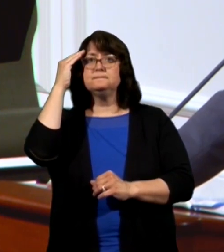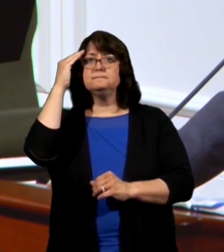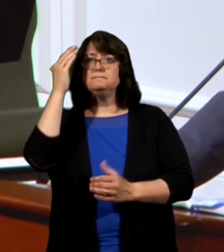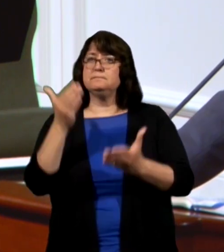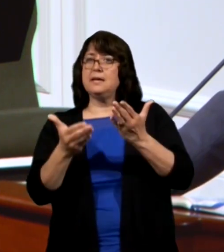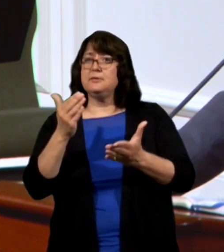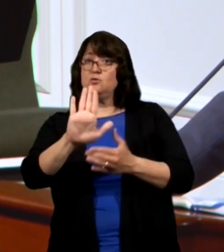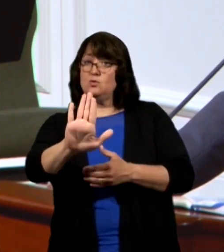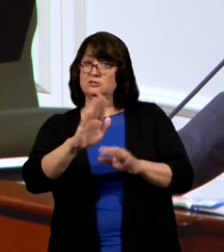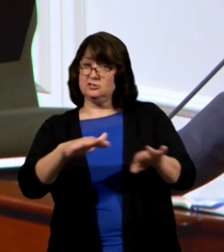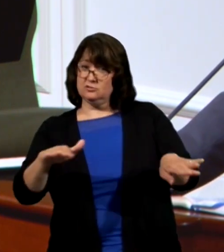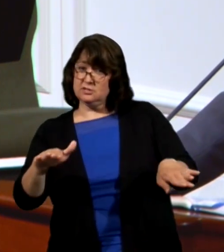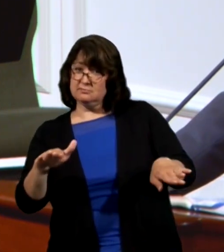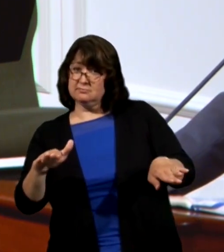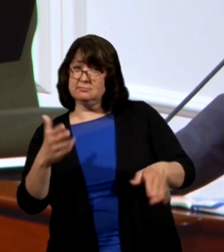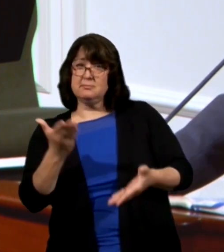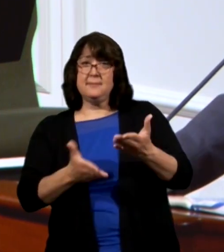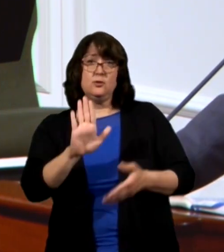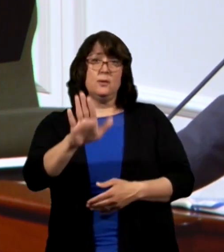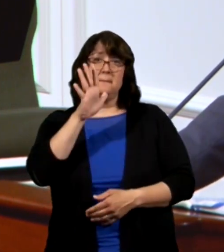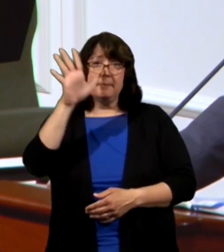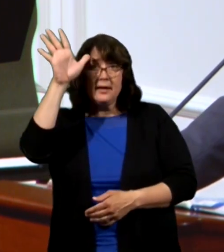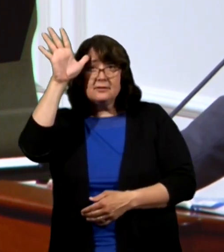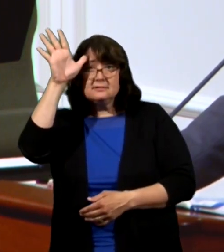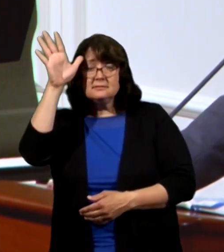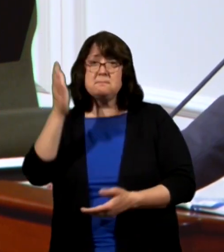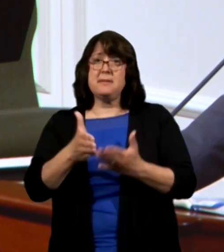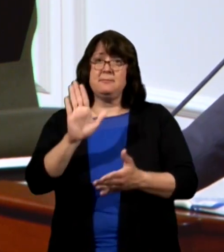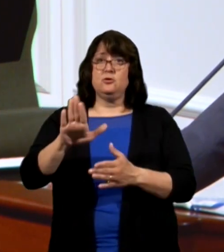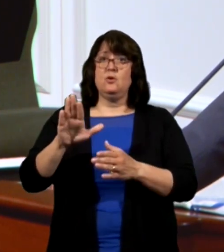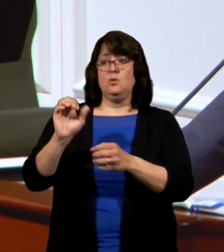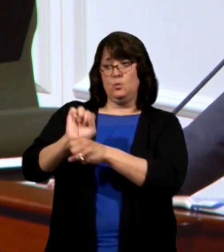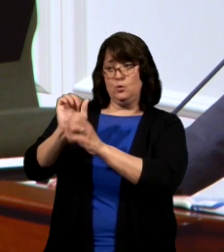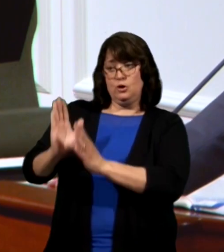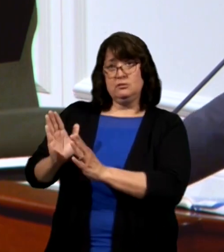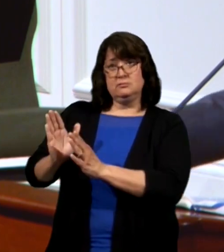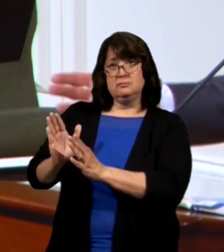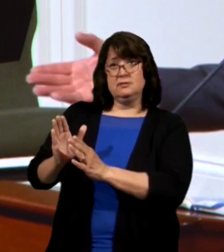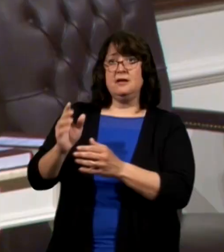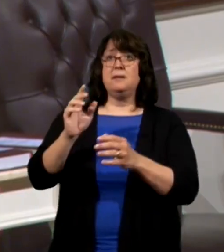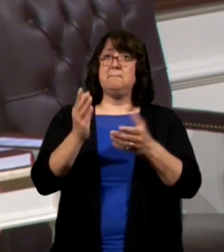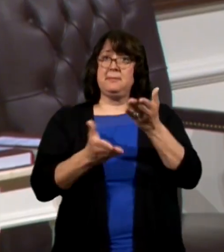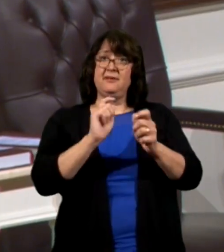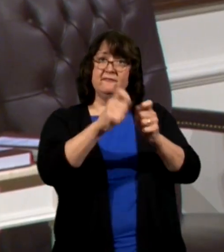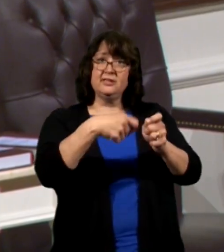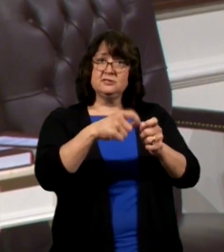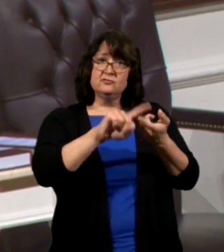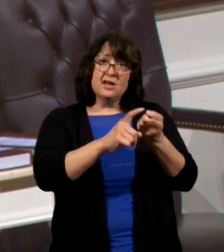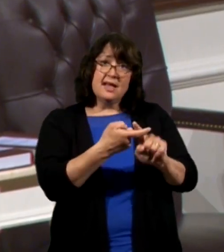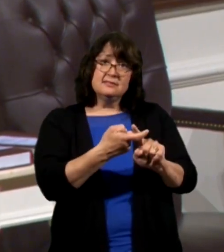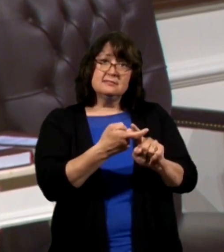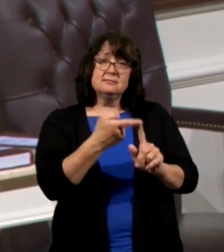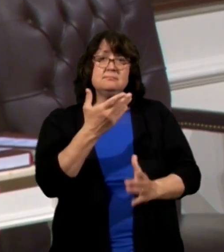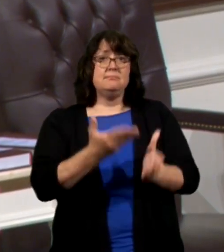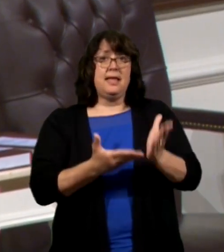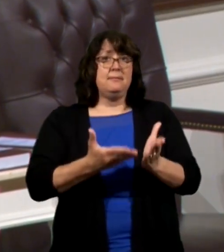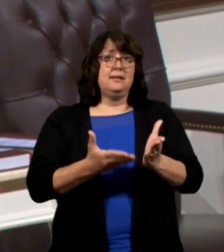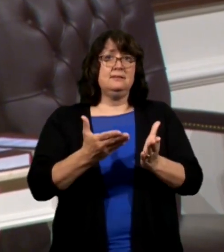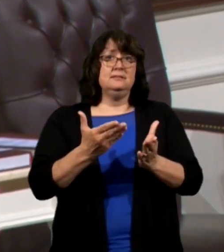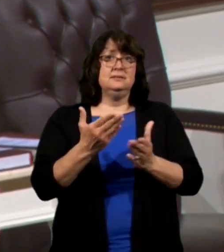maybe one of your children maybe one of your parents maybe a co-worker maybe a fishing friend maybe it's a guy that